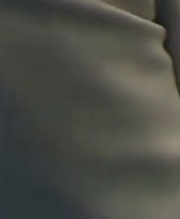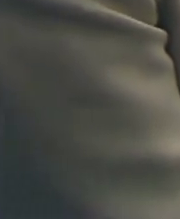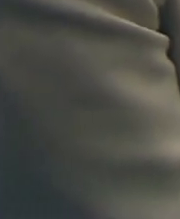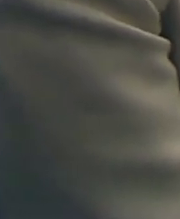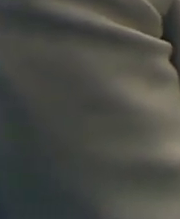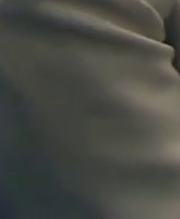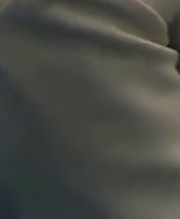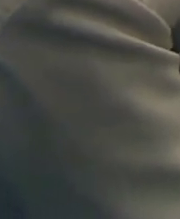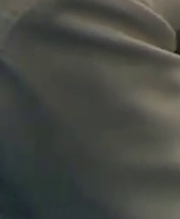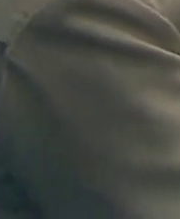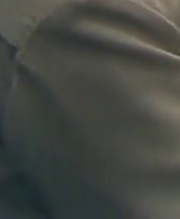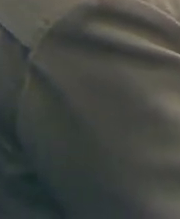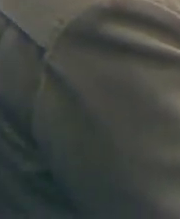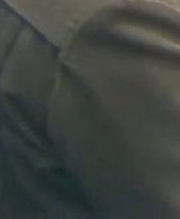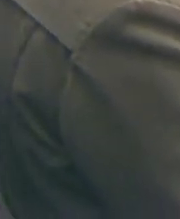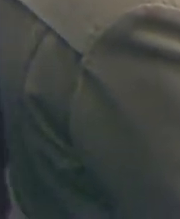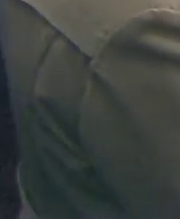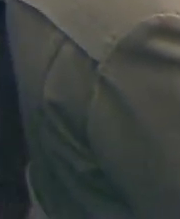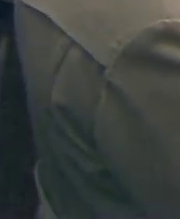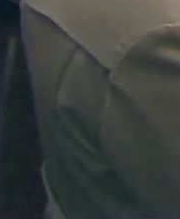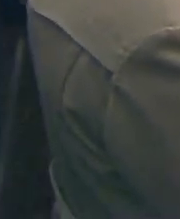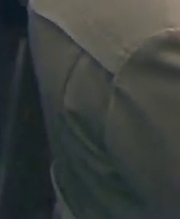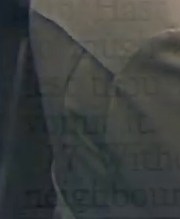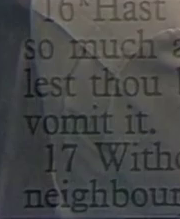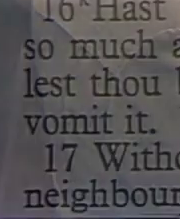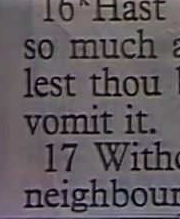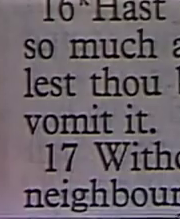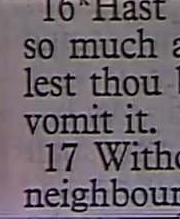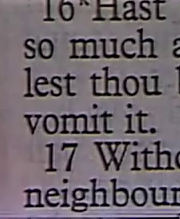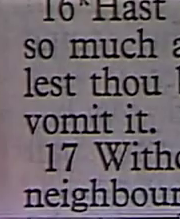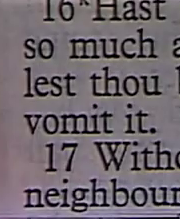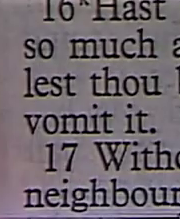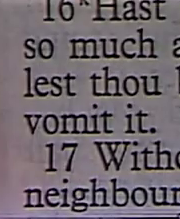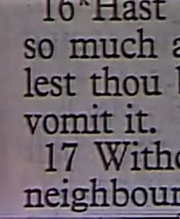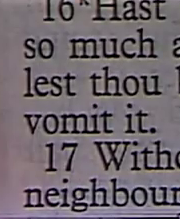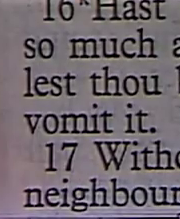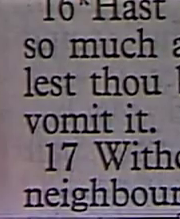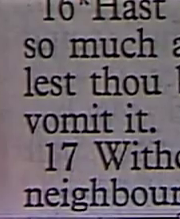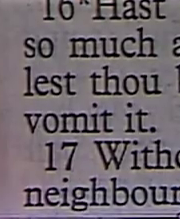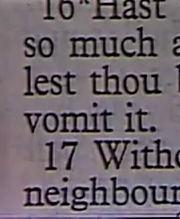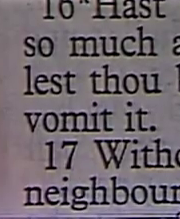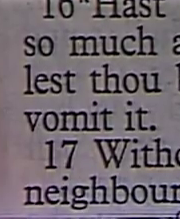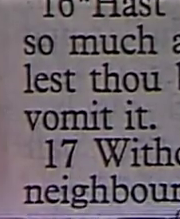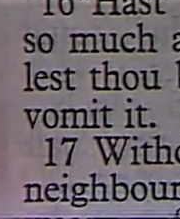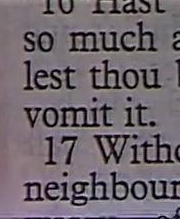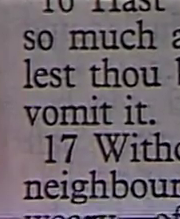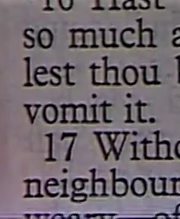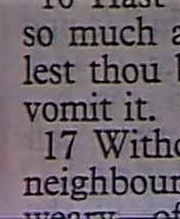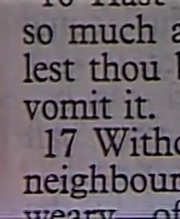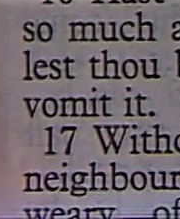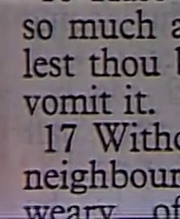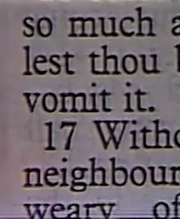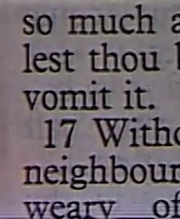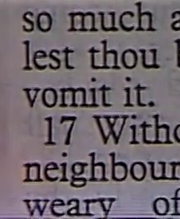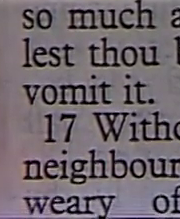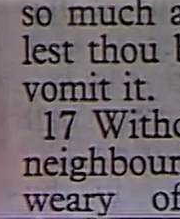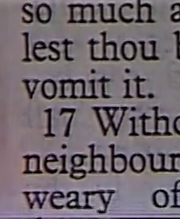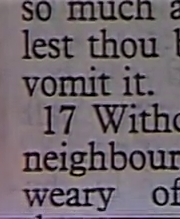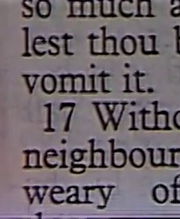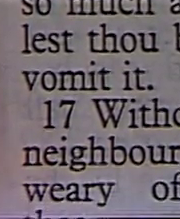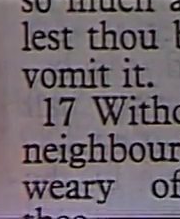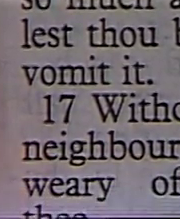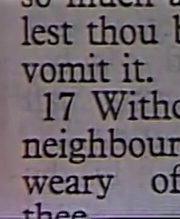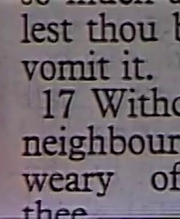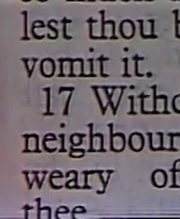false gift Is like clouds and wind without rain By long forbearing is a prince persuaded And a soft tongue